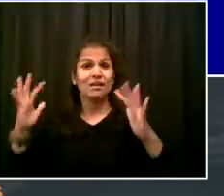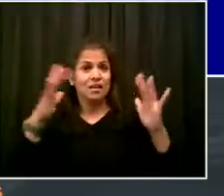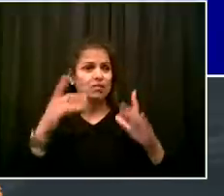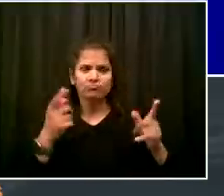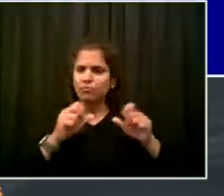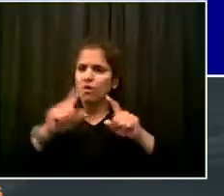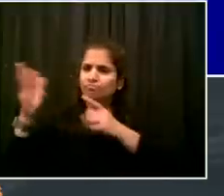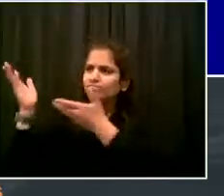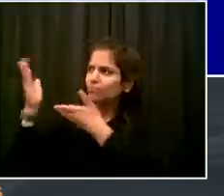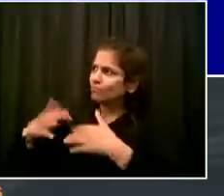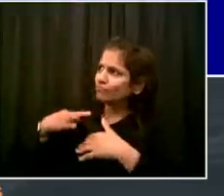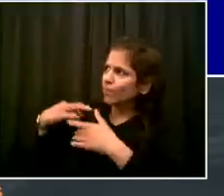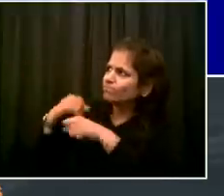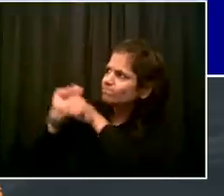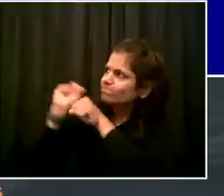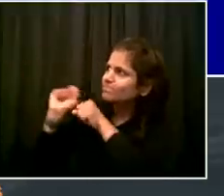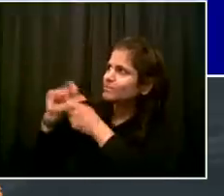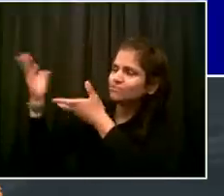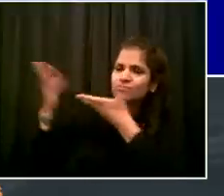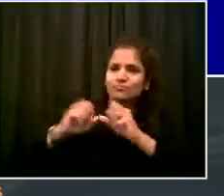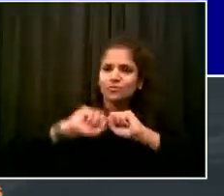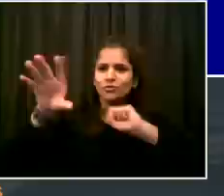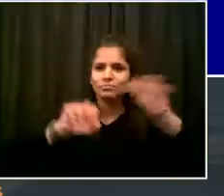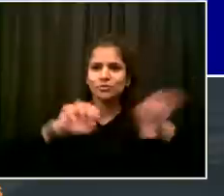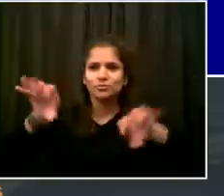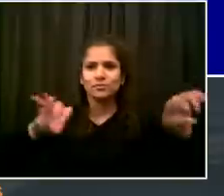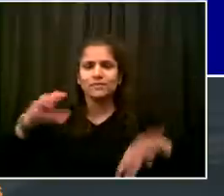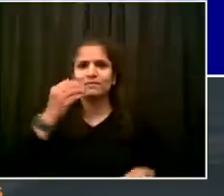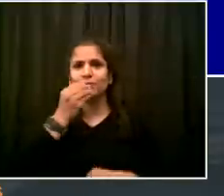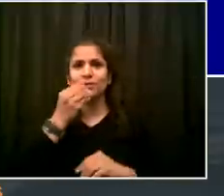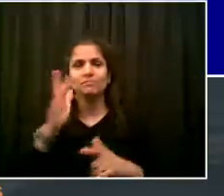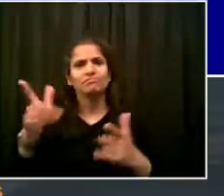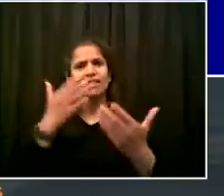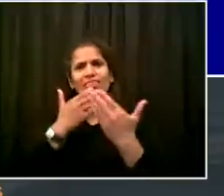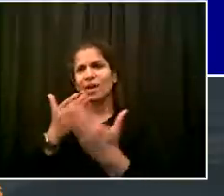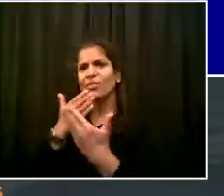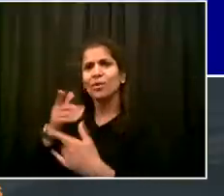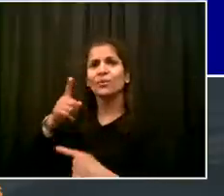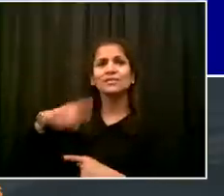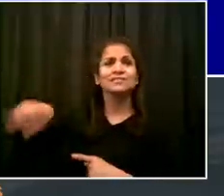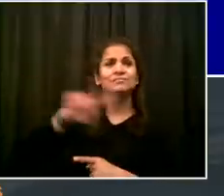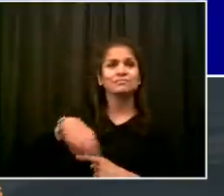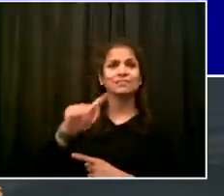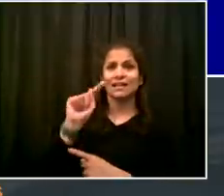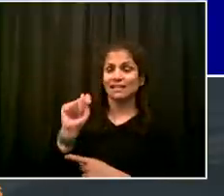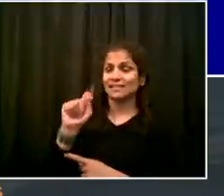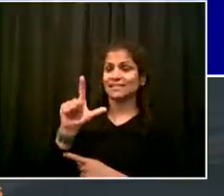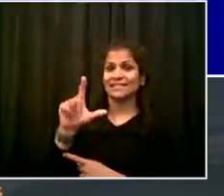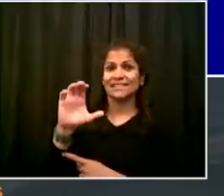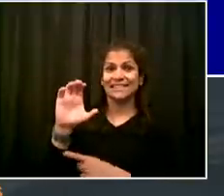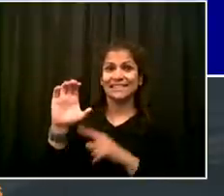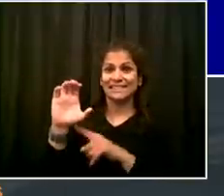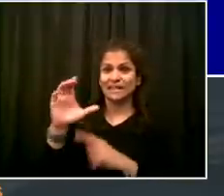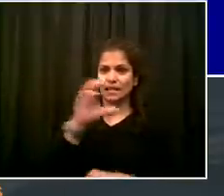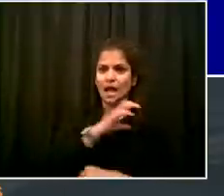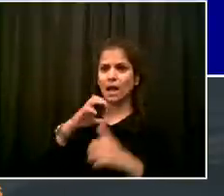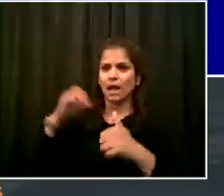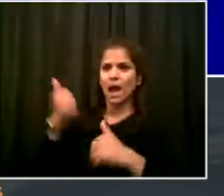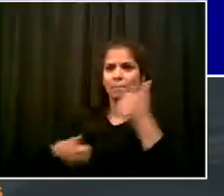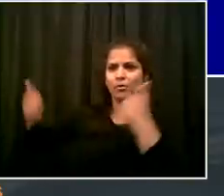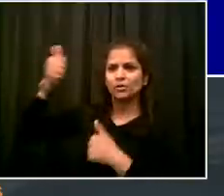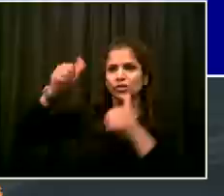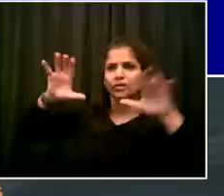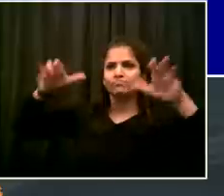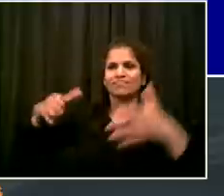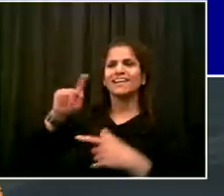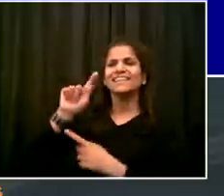Commission who's helped to put together this unprecedented delivery effort. Parks Department, you wouldn't think of Parks